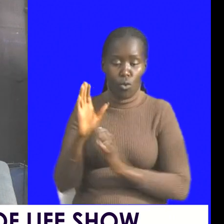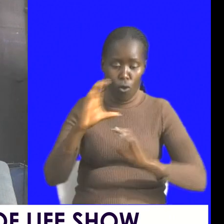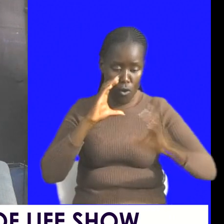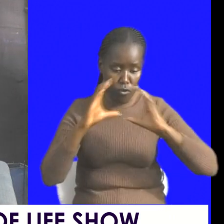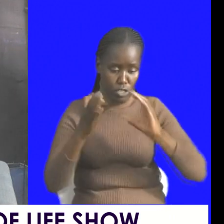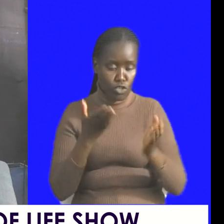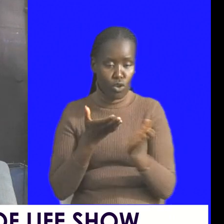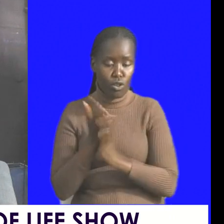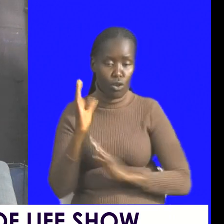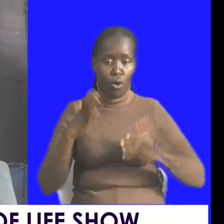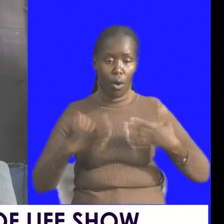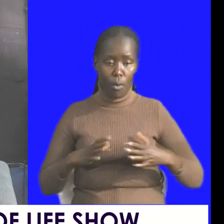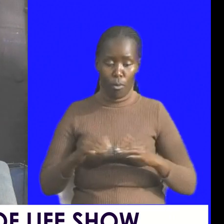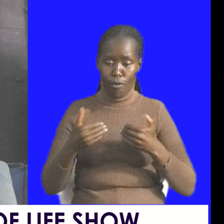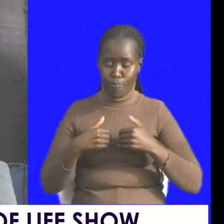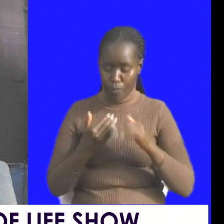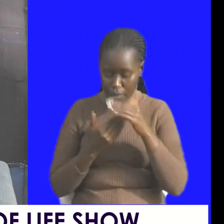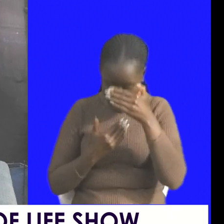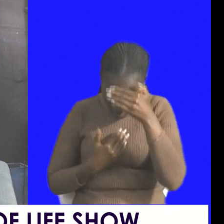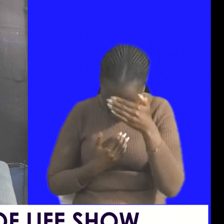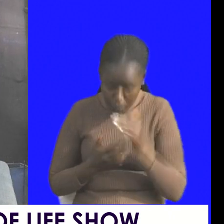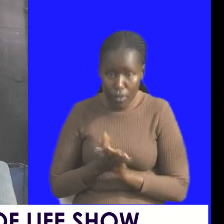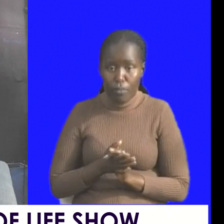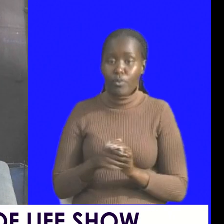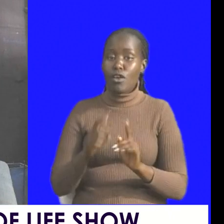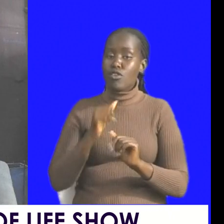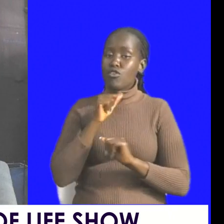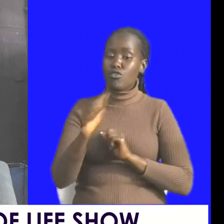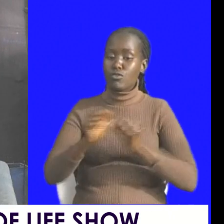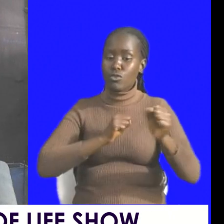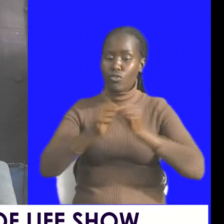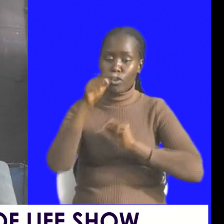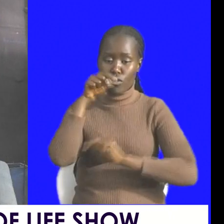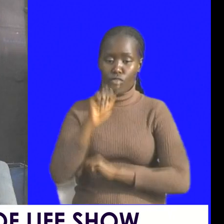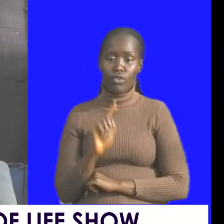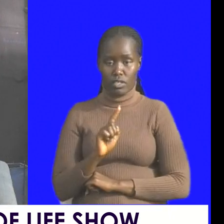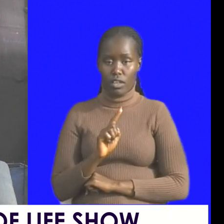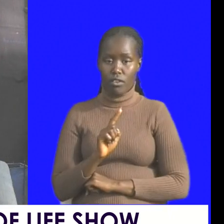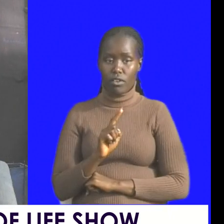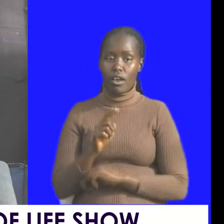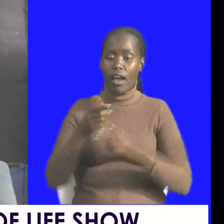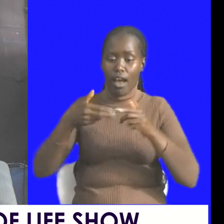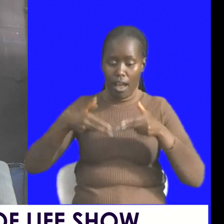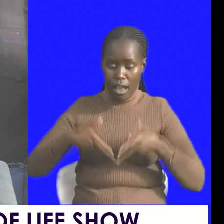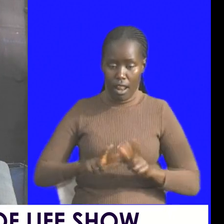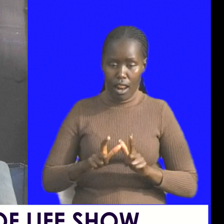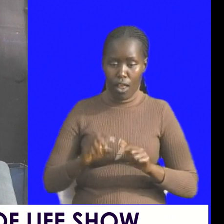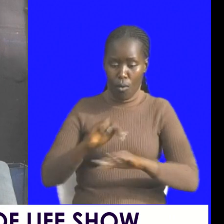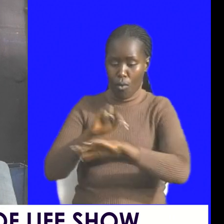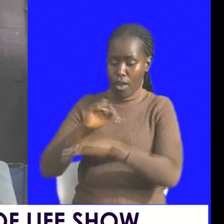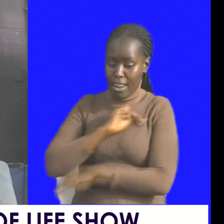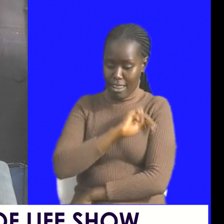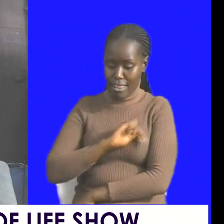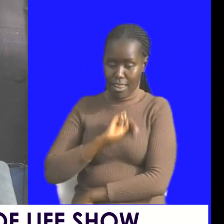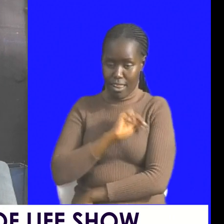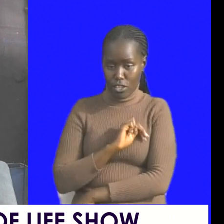be humble enough not to fight for yourself let nature fight for you let